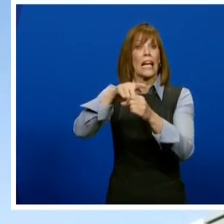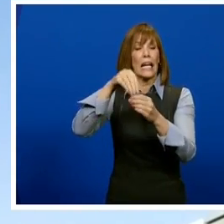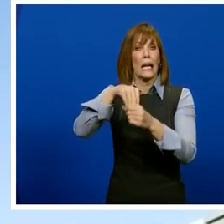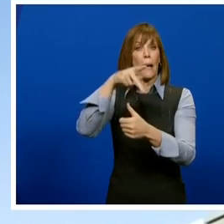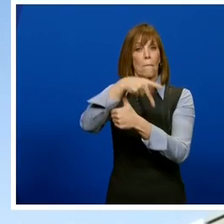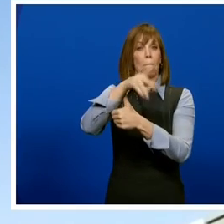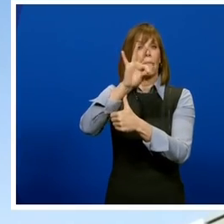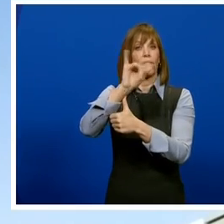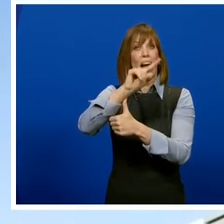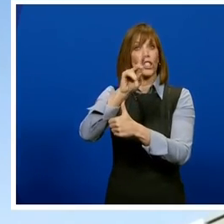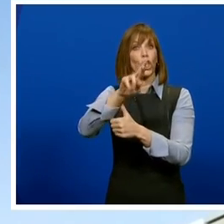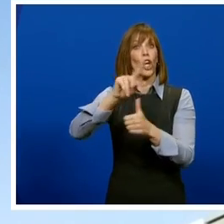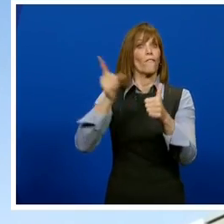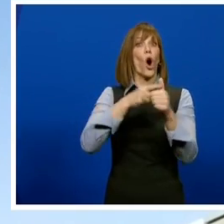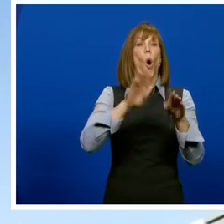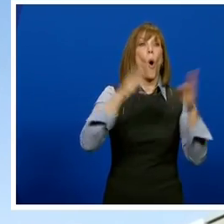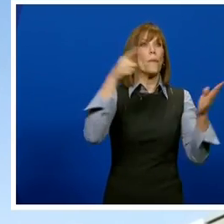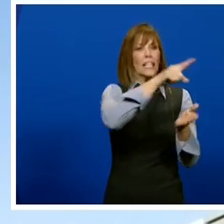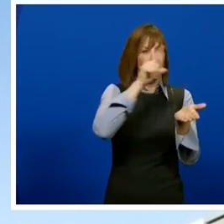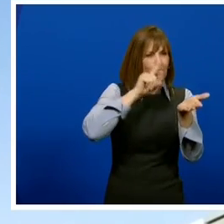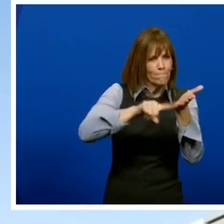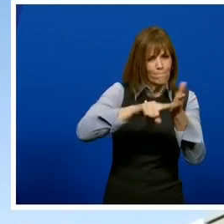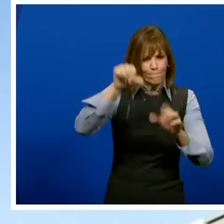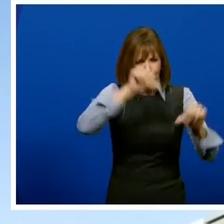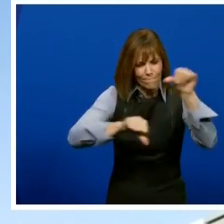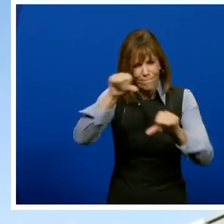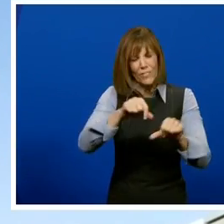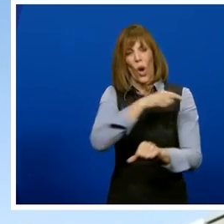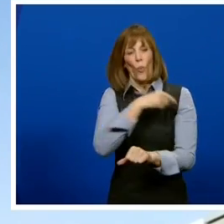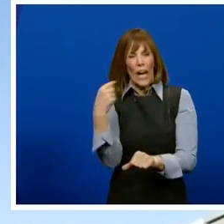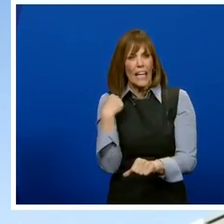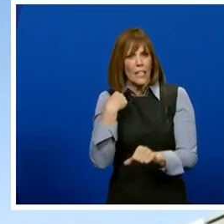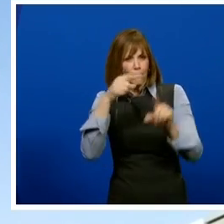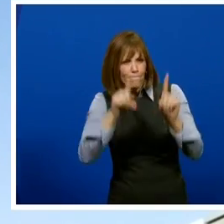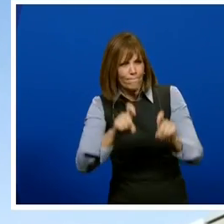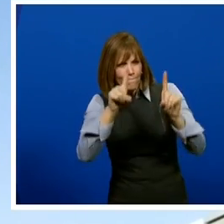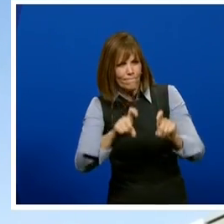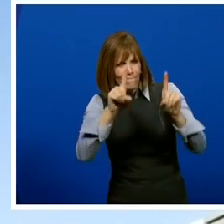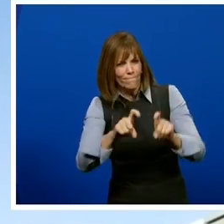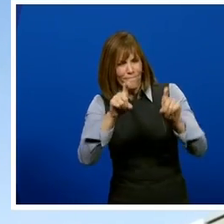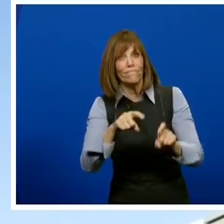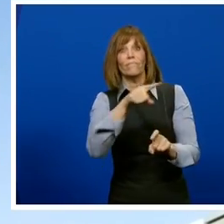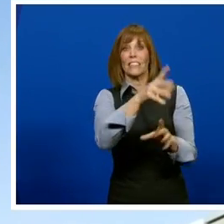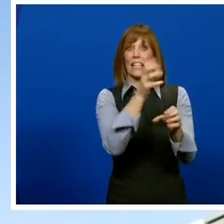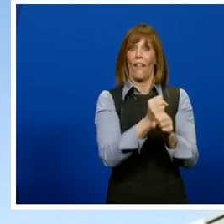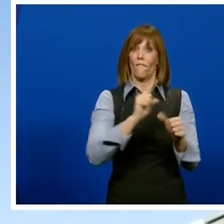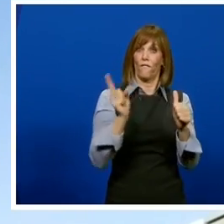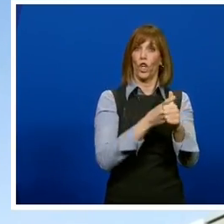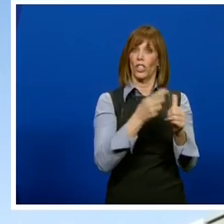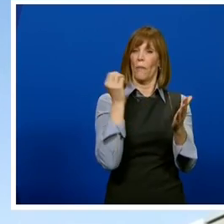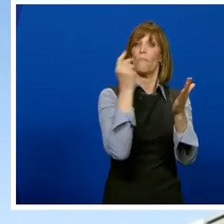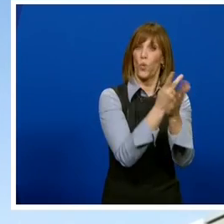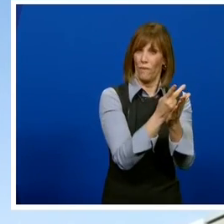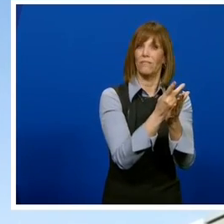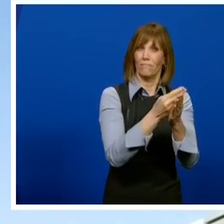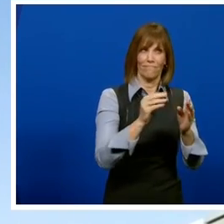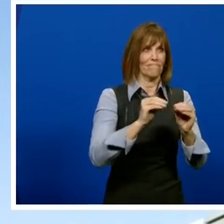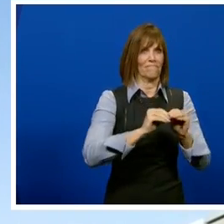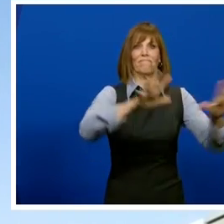Pfizer vaccine trial. That one achieved emergency use authorization and were the first vaccines available.